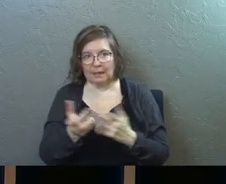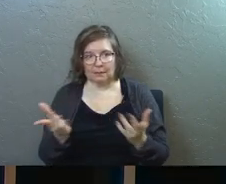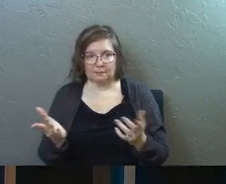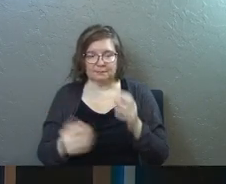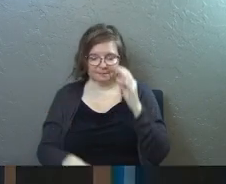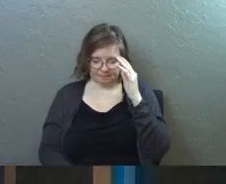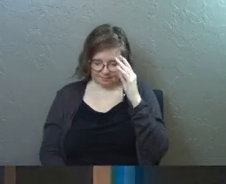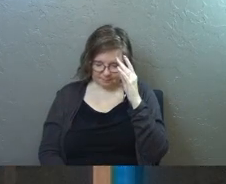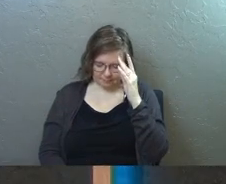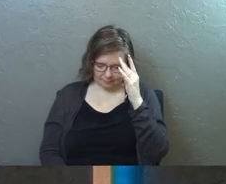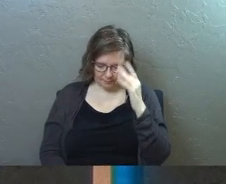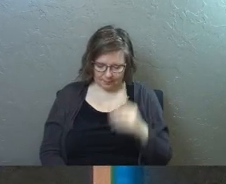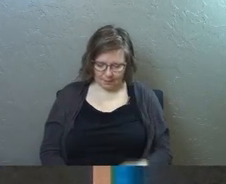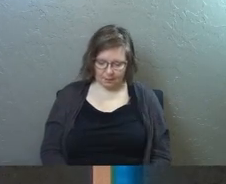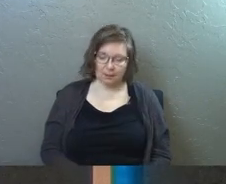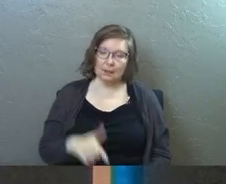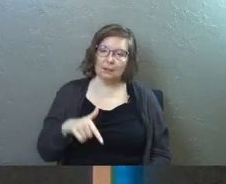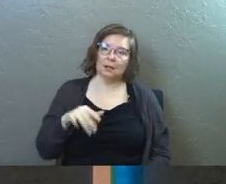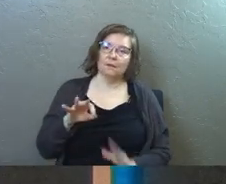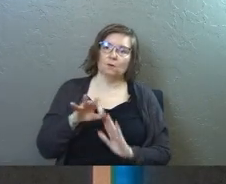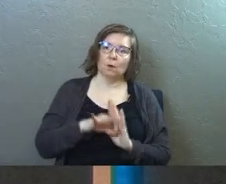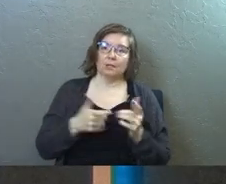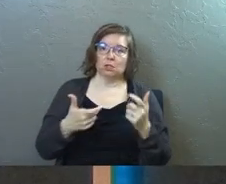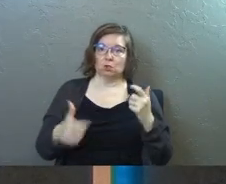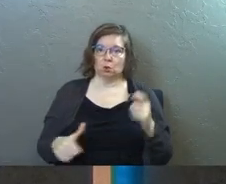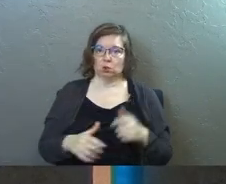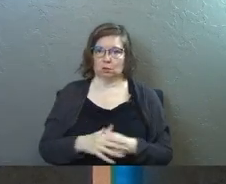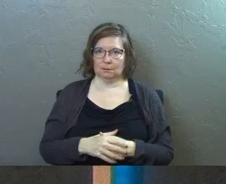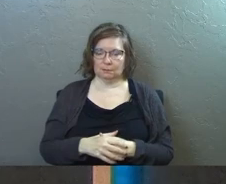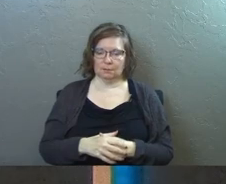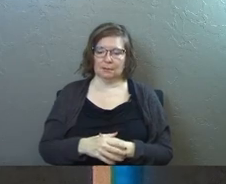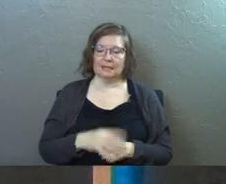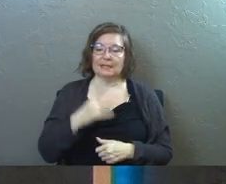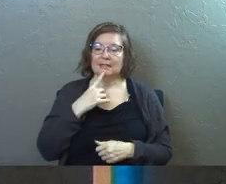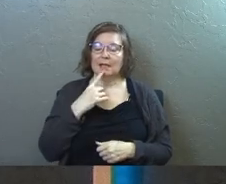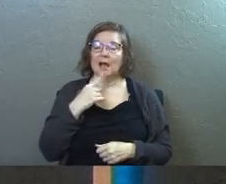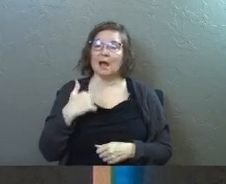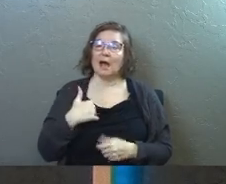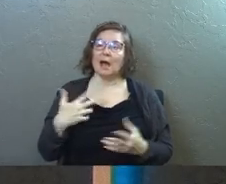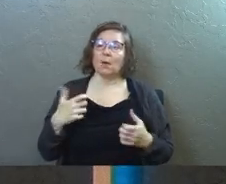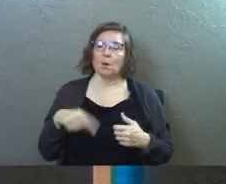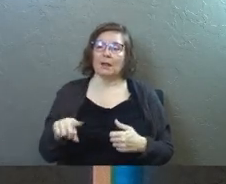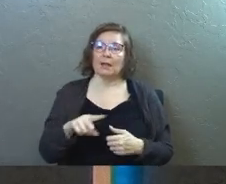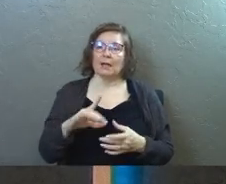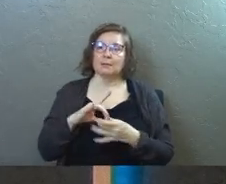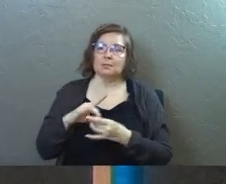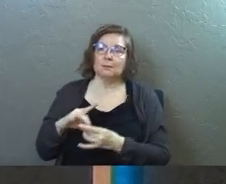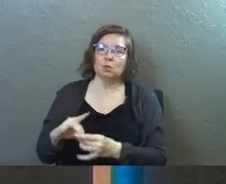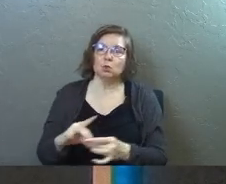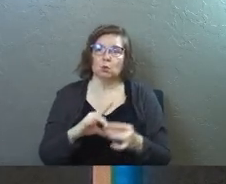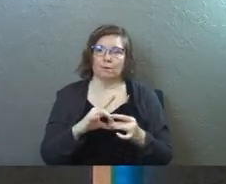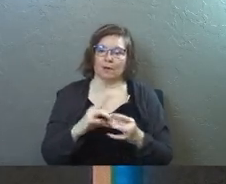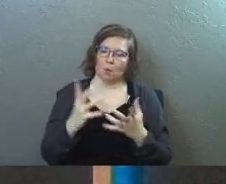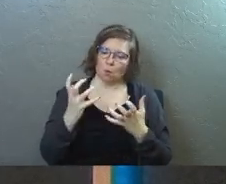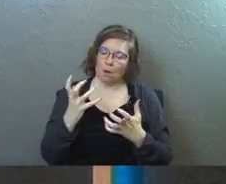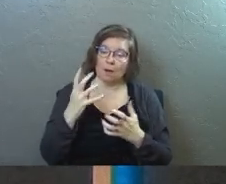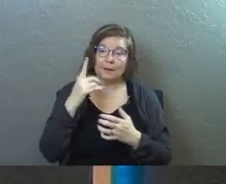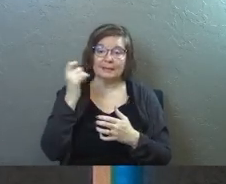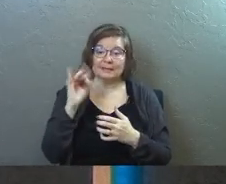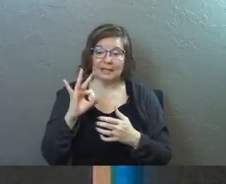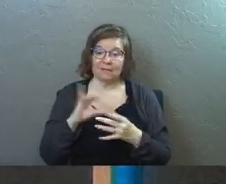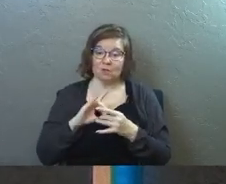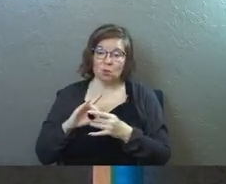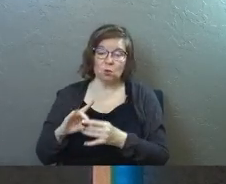minute. This formula is huge. He says I want them to be unified because